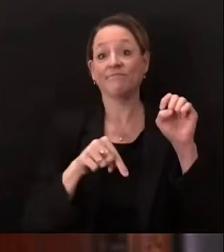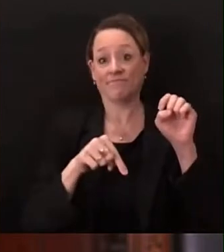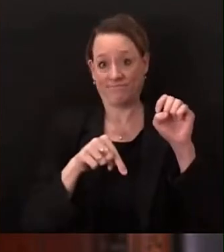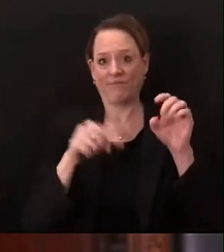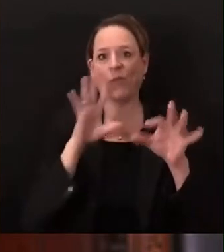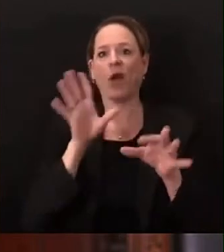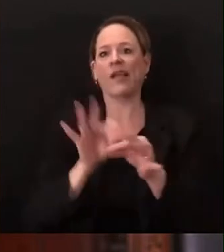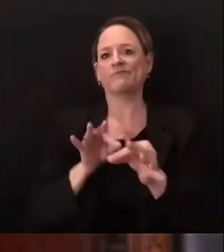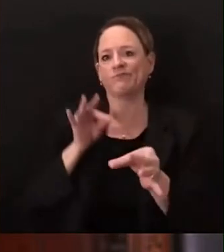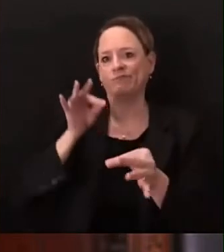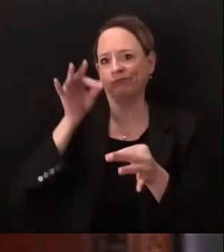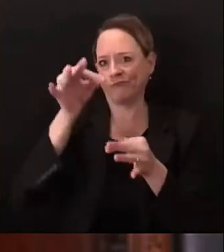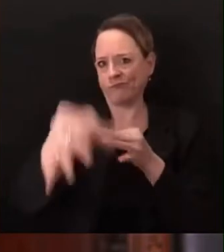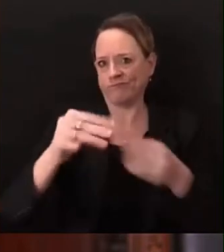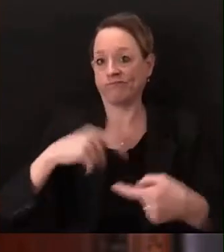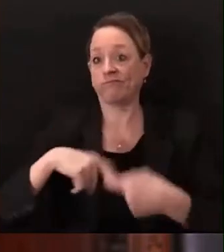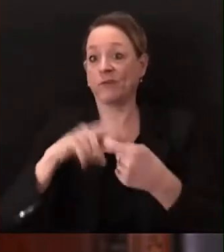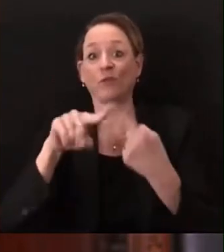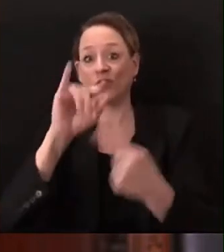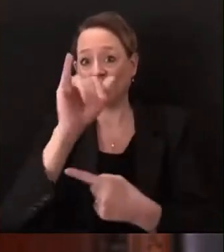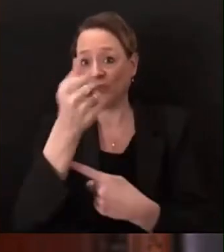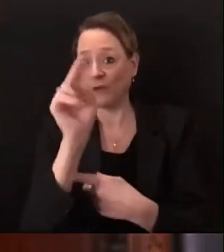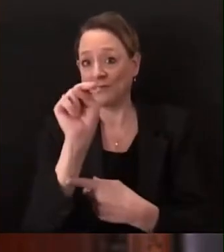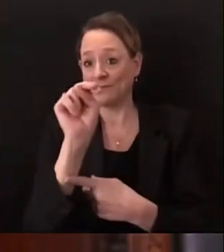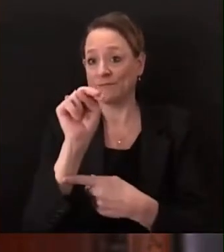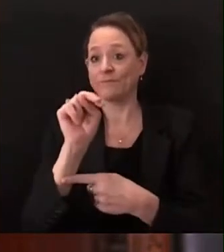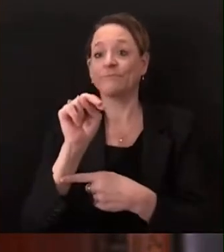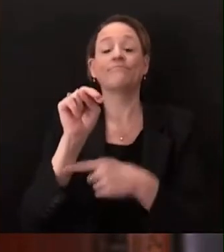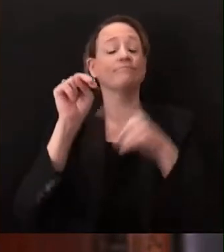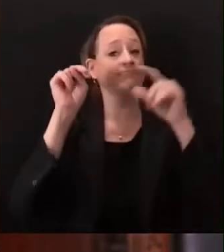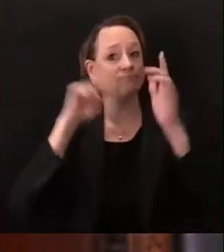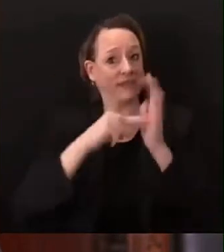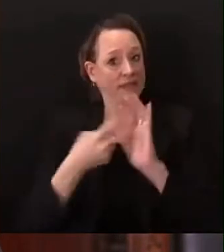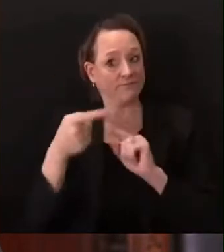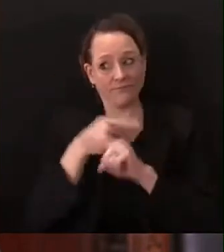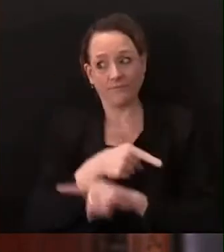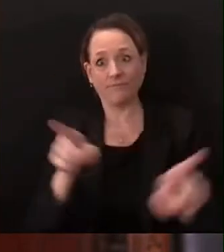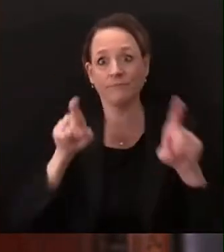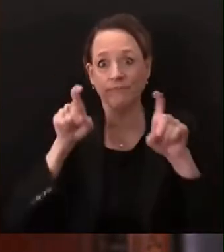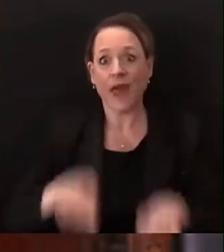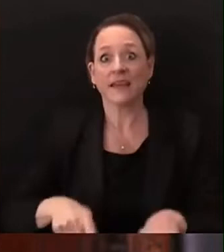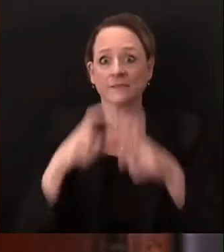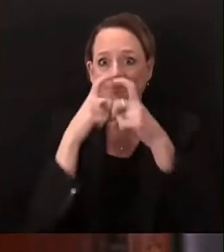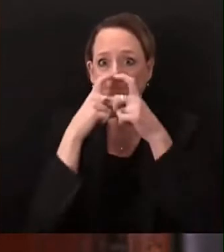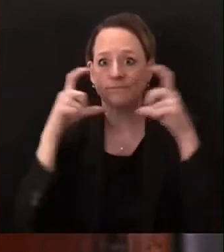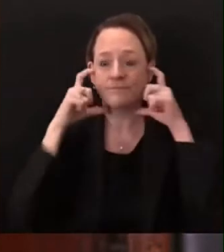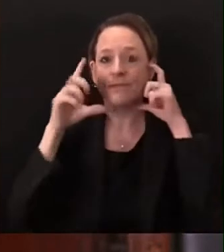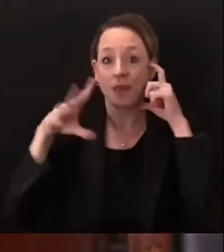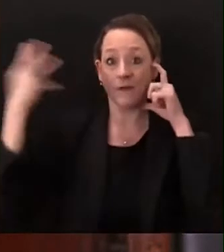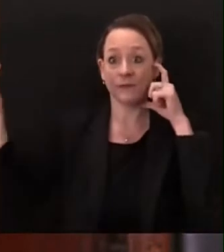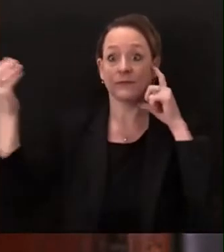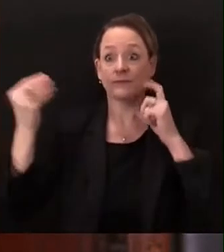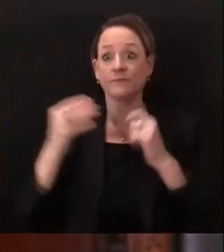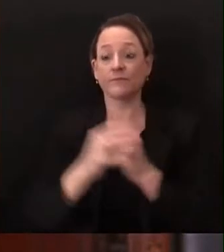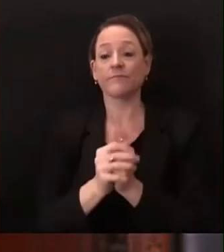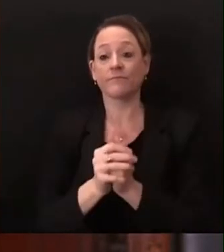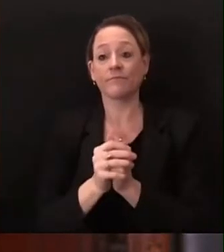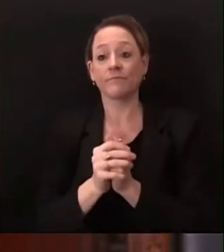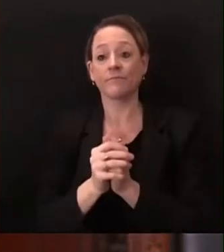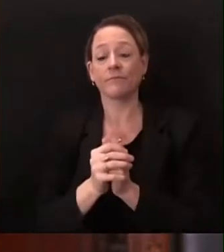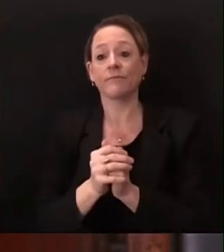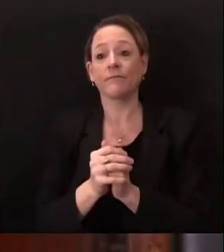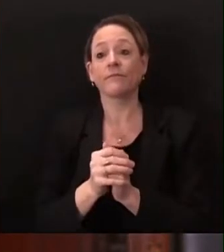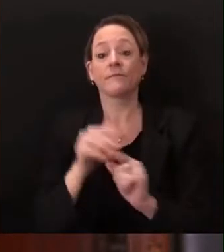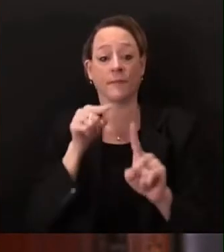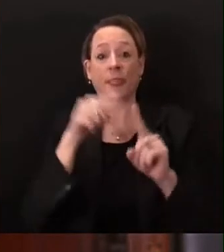january of next year we will also be reissuing emergency order number one requiring face coverings